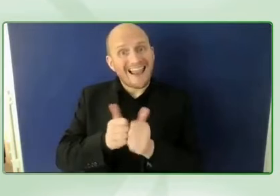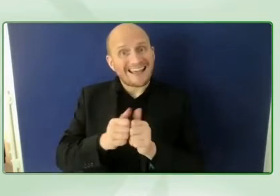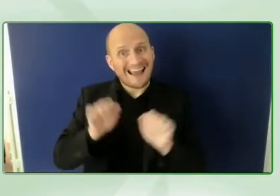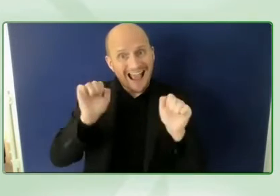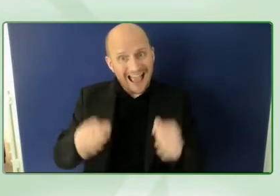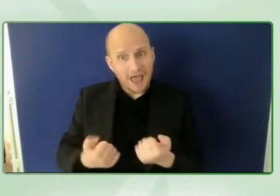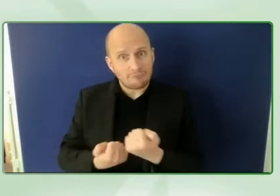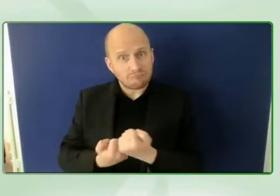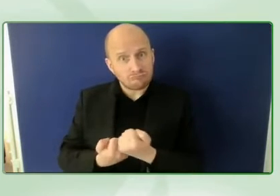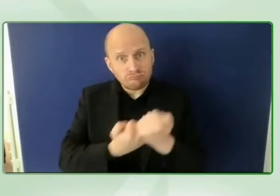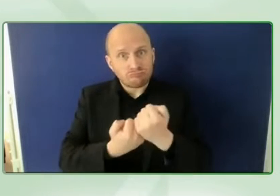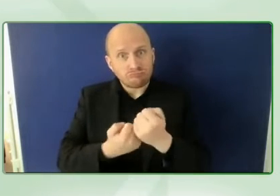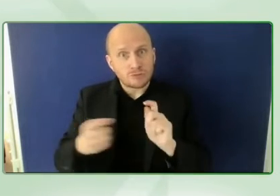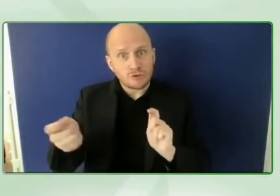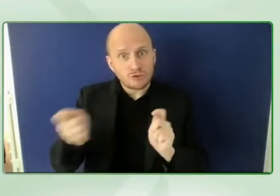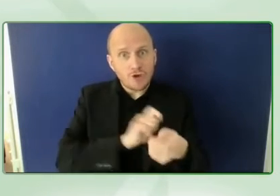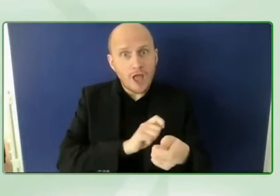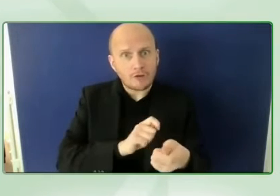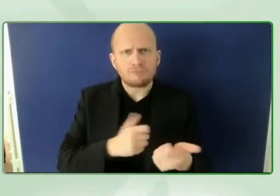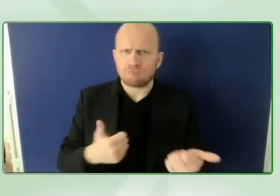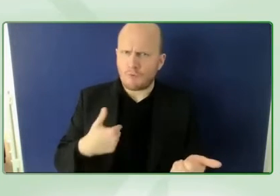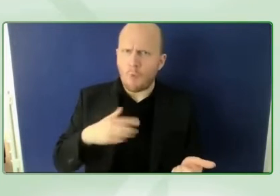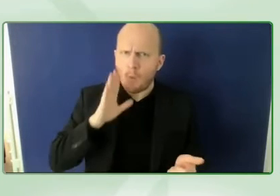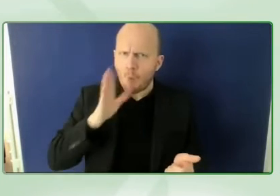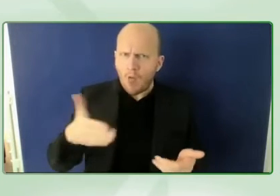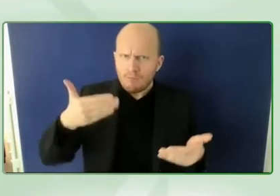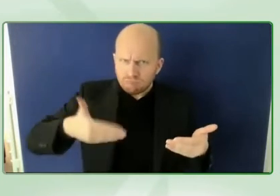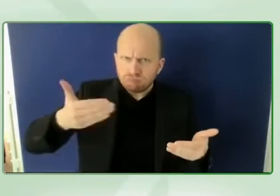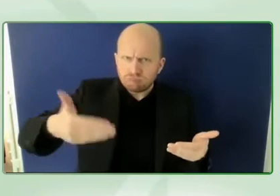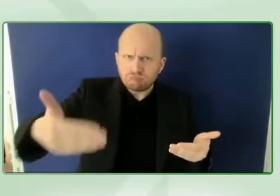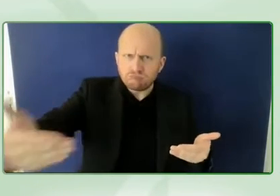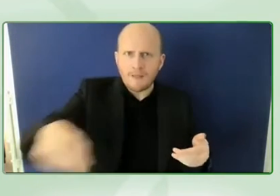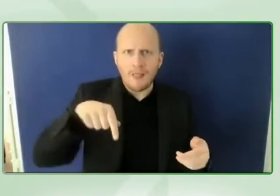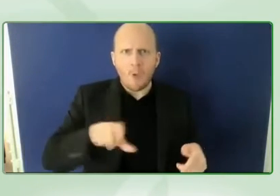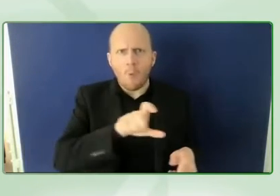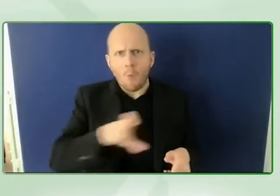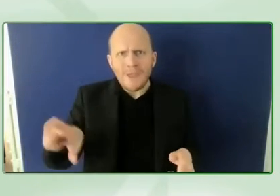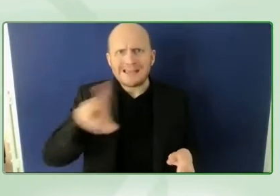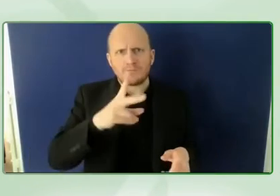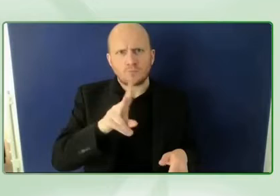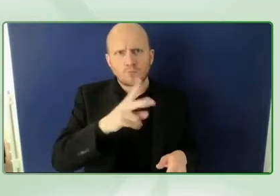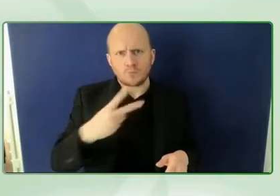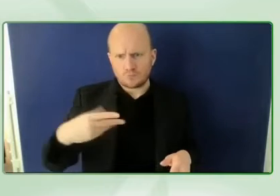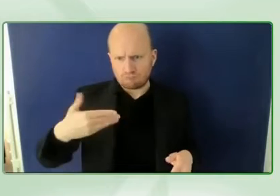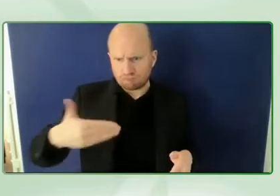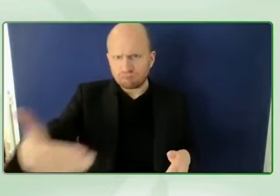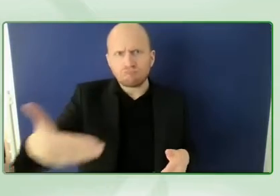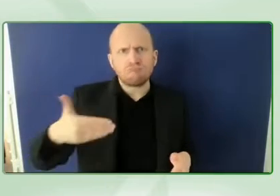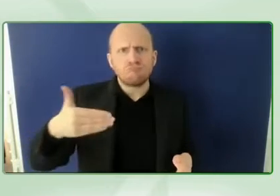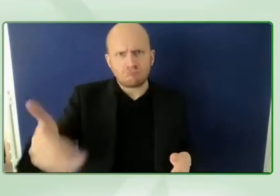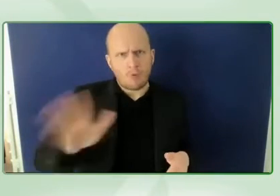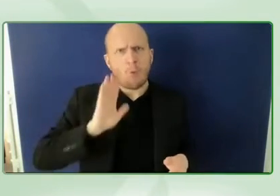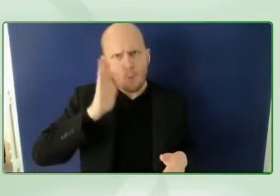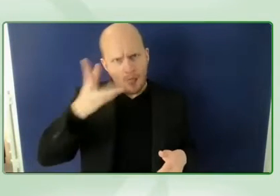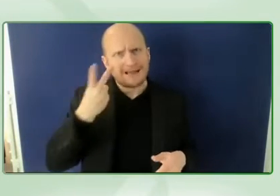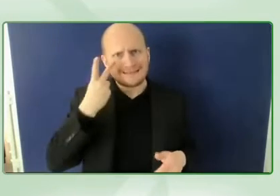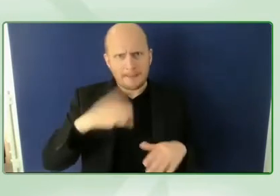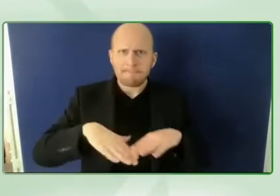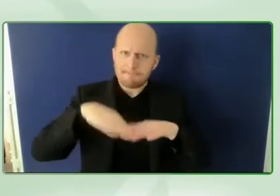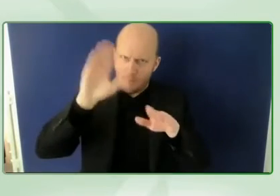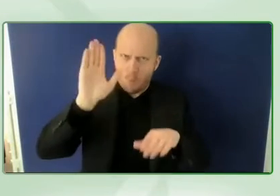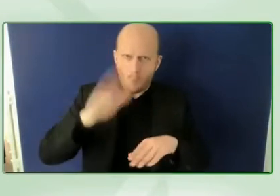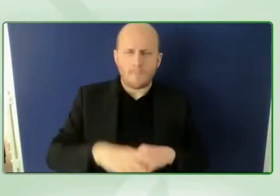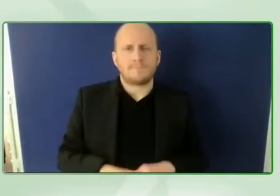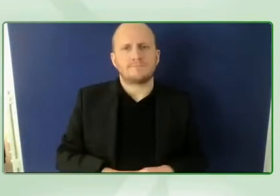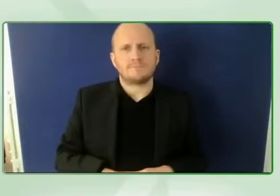we'll hear a lot more from our athletes in the coming weeks as well so with the momentum of 750 million